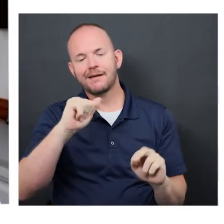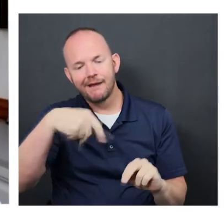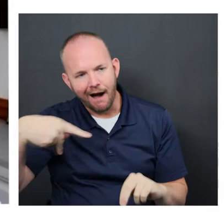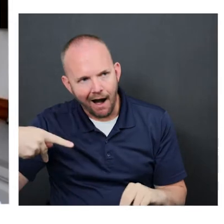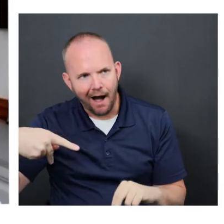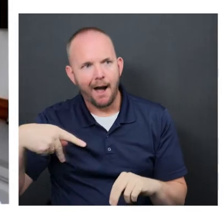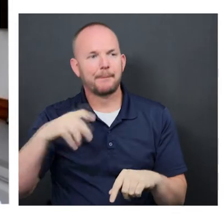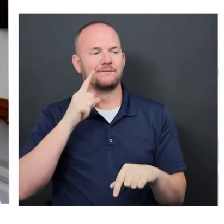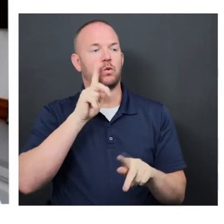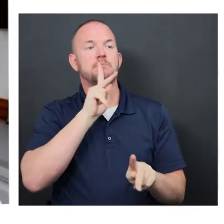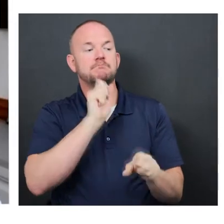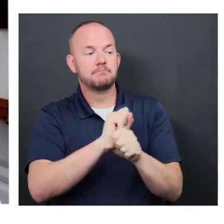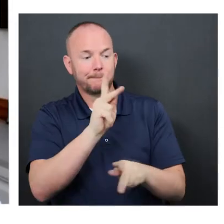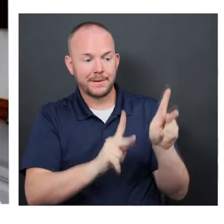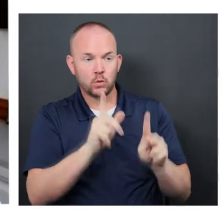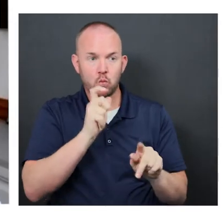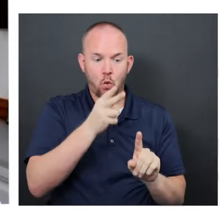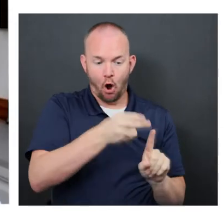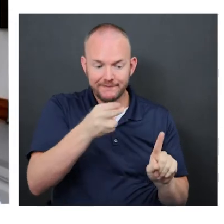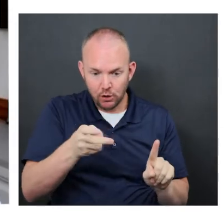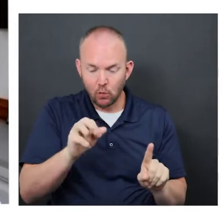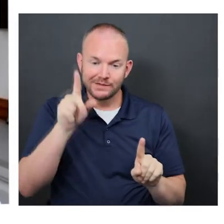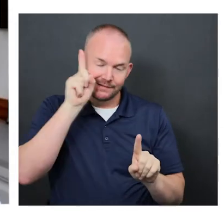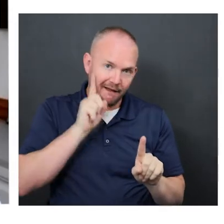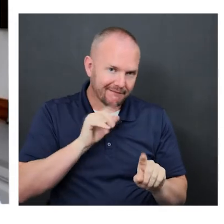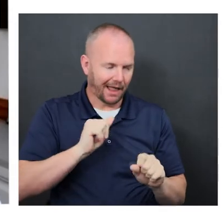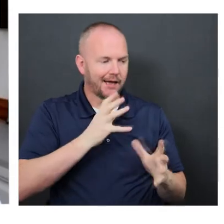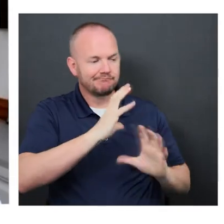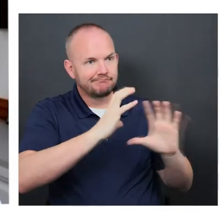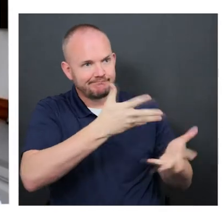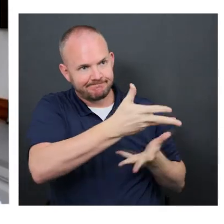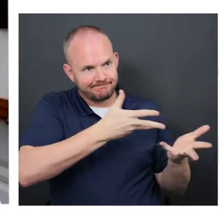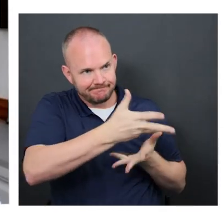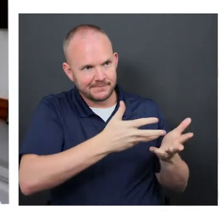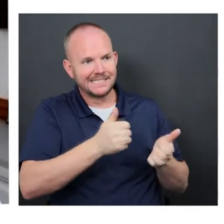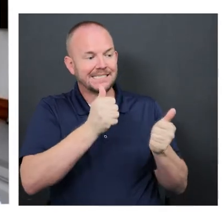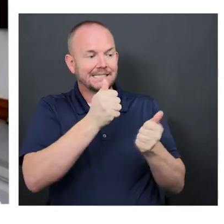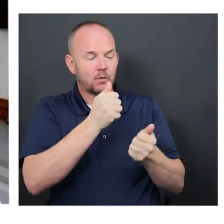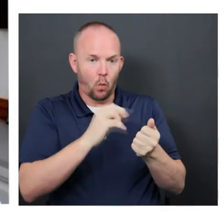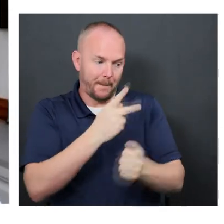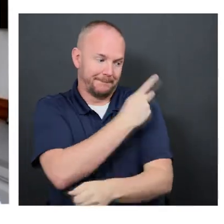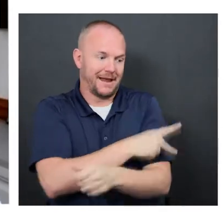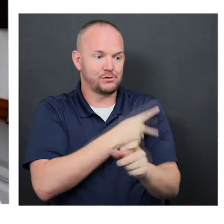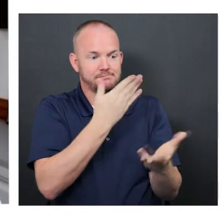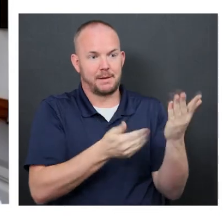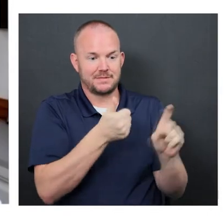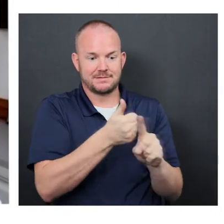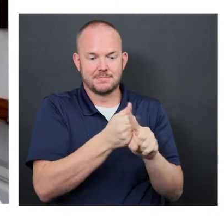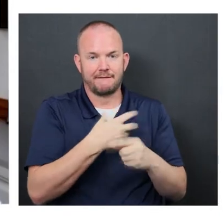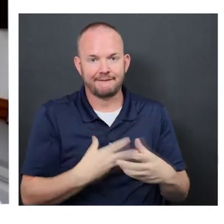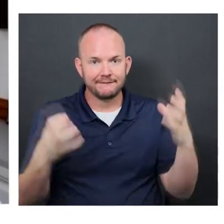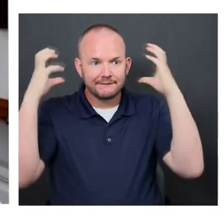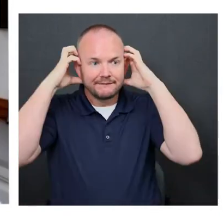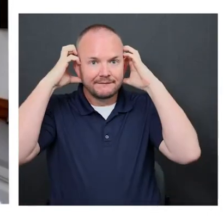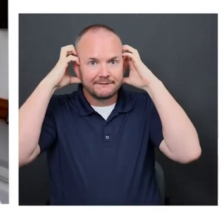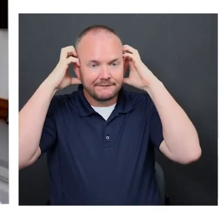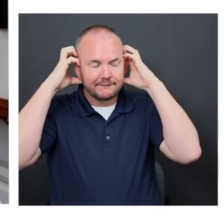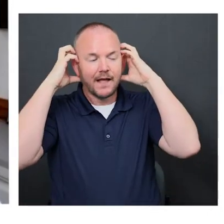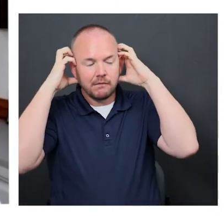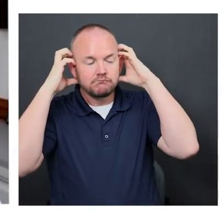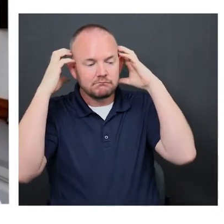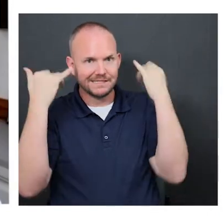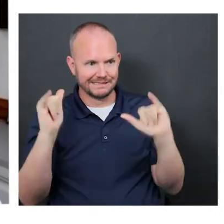amplification system for patients who are hard of hearing. Usually the patient wears the headset. And I actually have one here to show you.